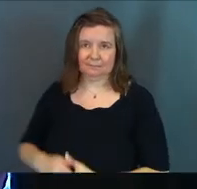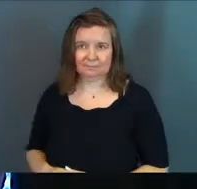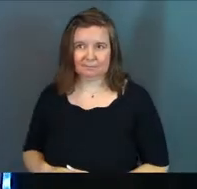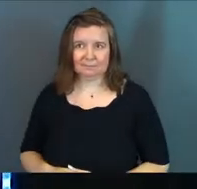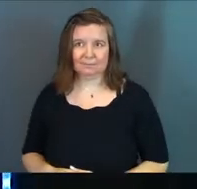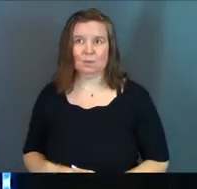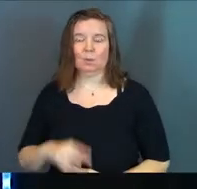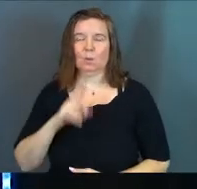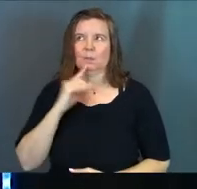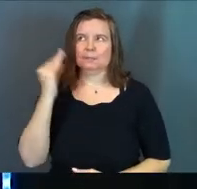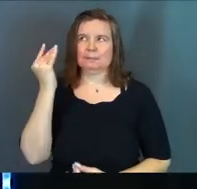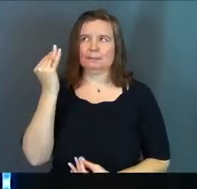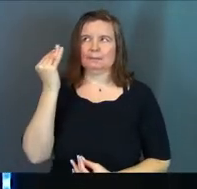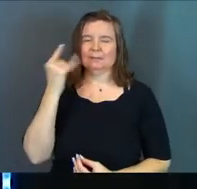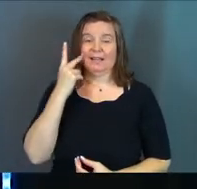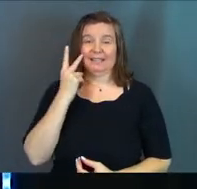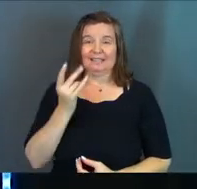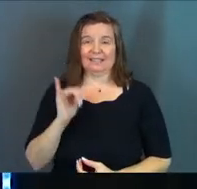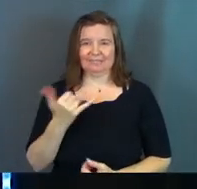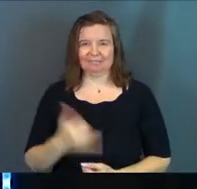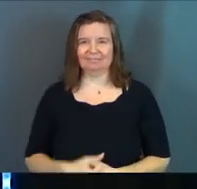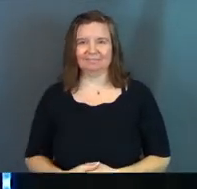Oh, you're really chewing now. I see you.